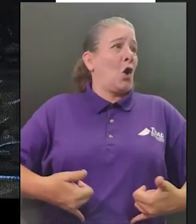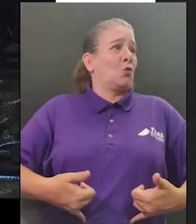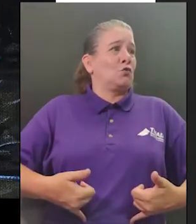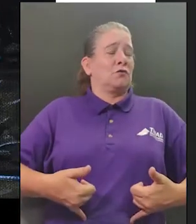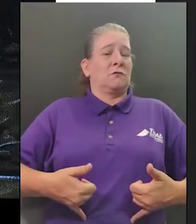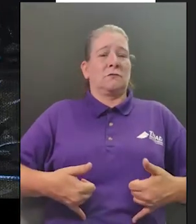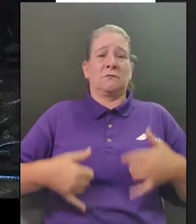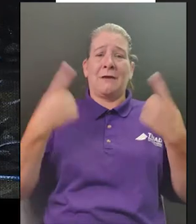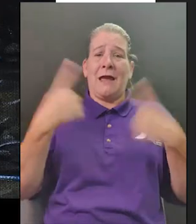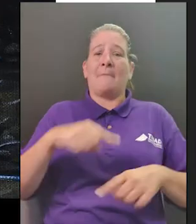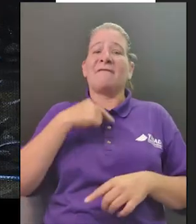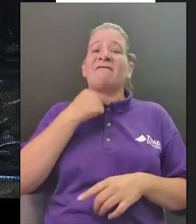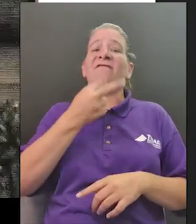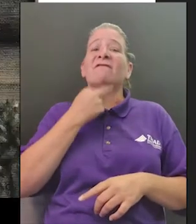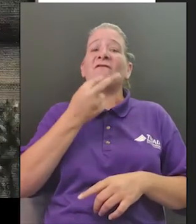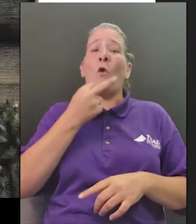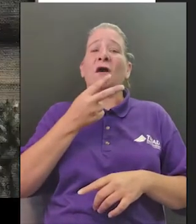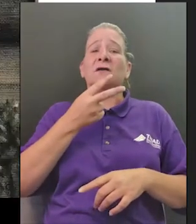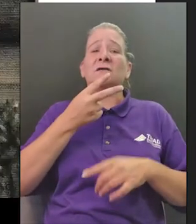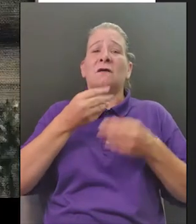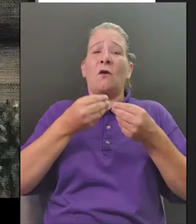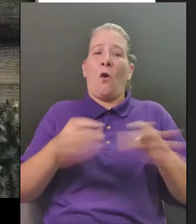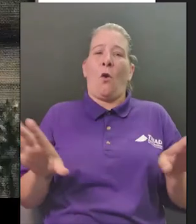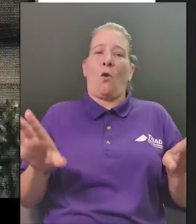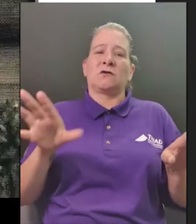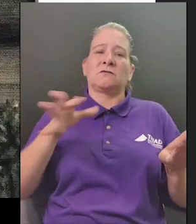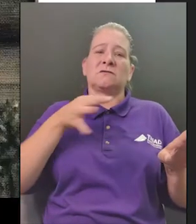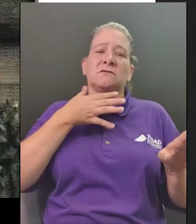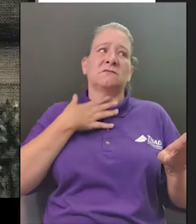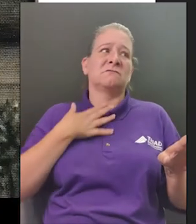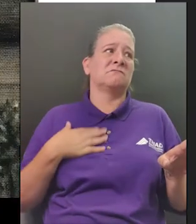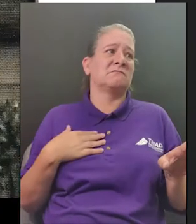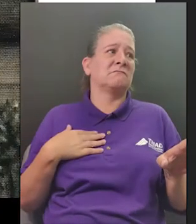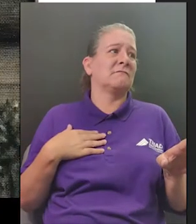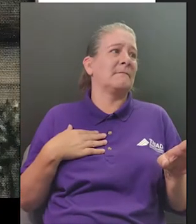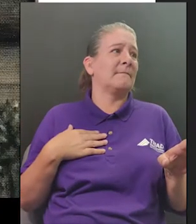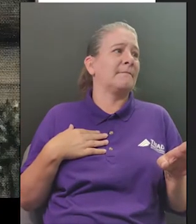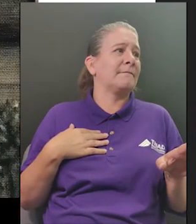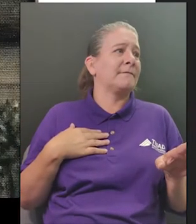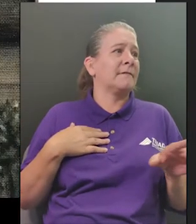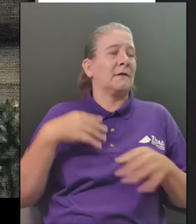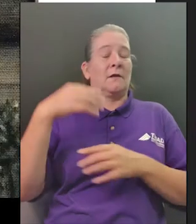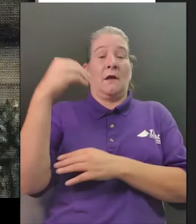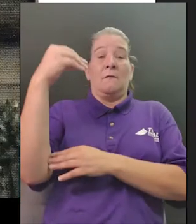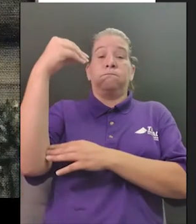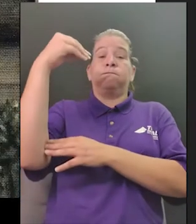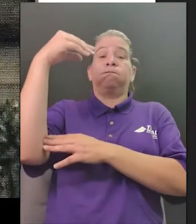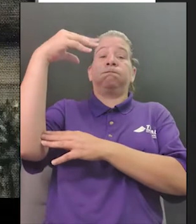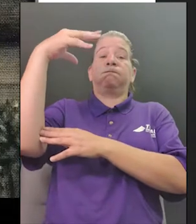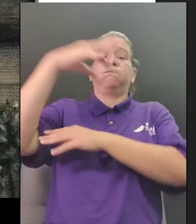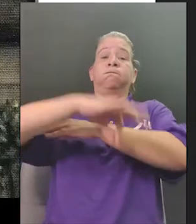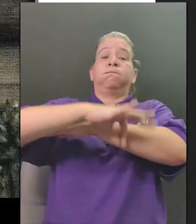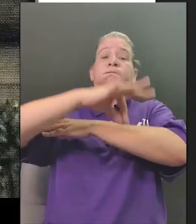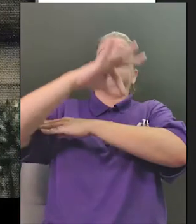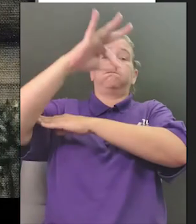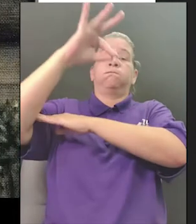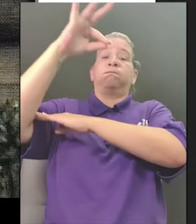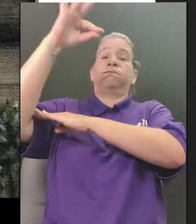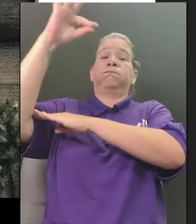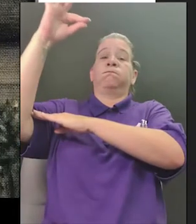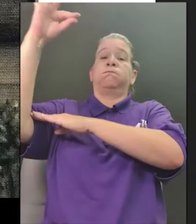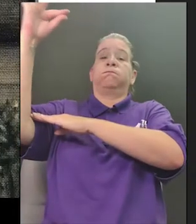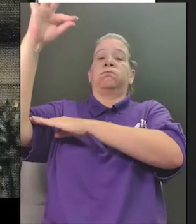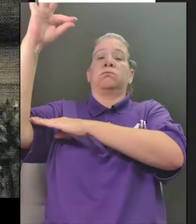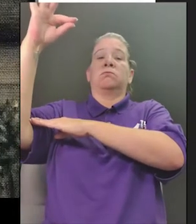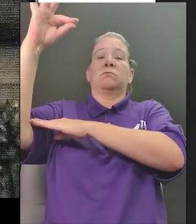grew hoarse light was slowly spreading through the sky as sibyl turned away from the last farmhouse